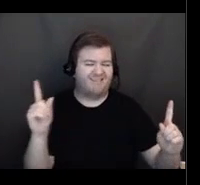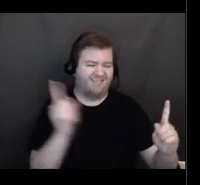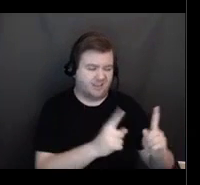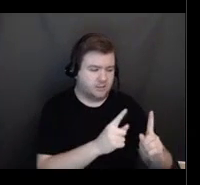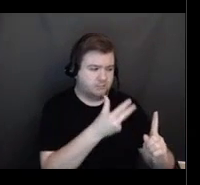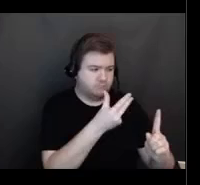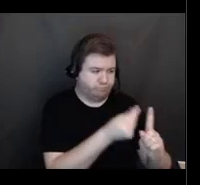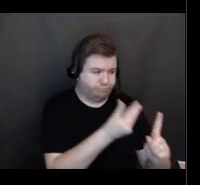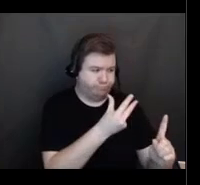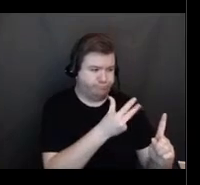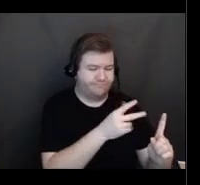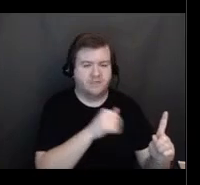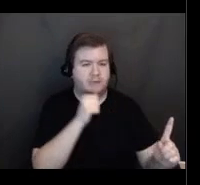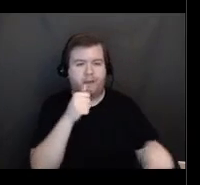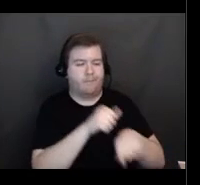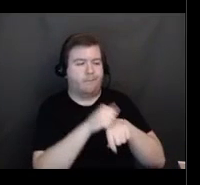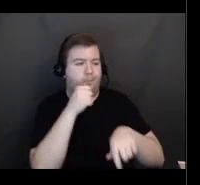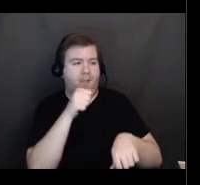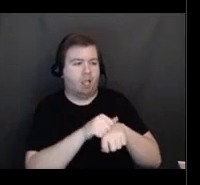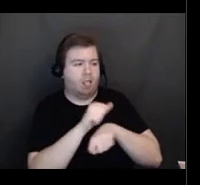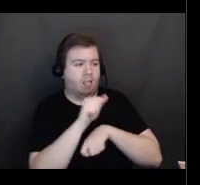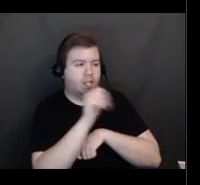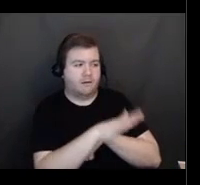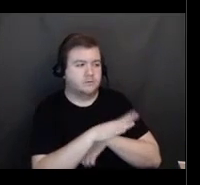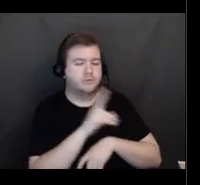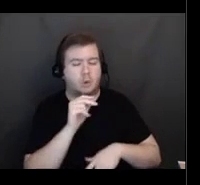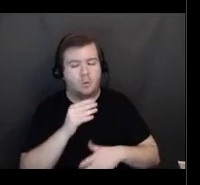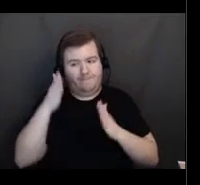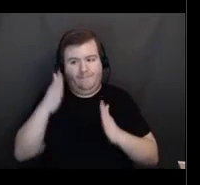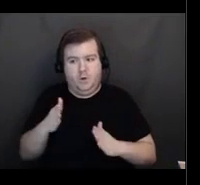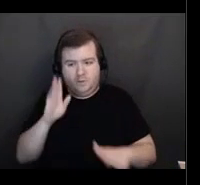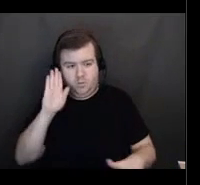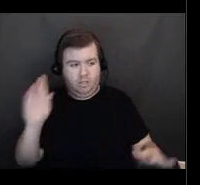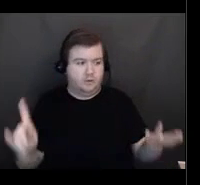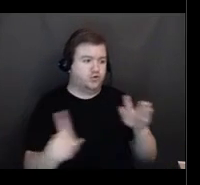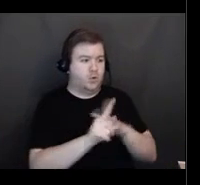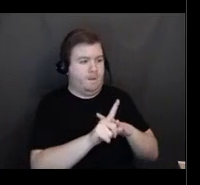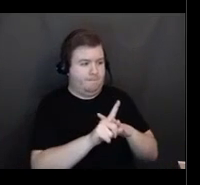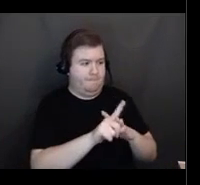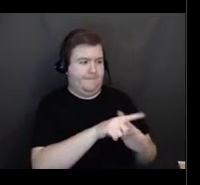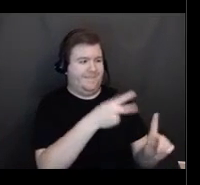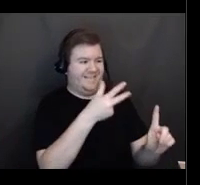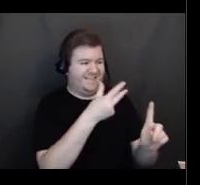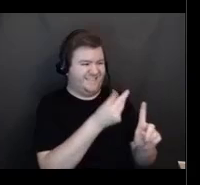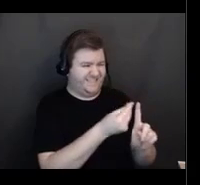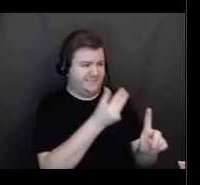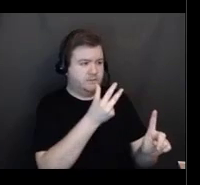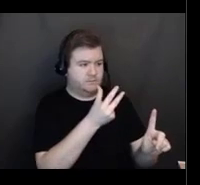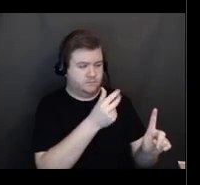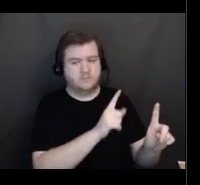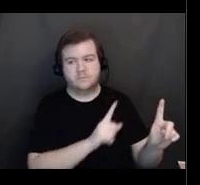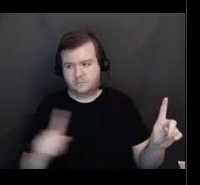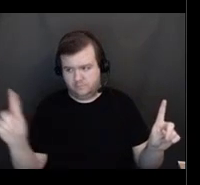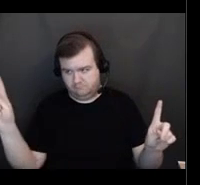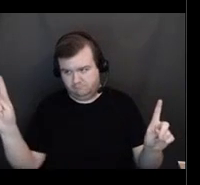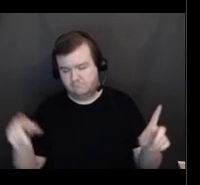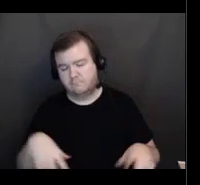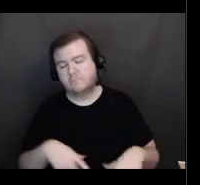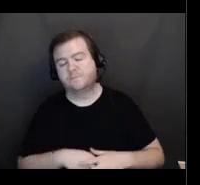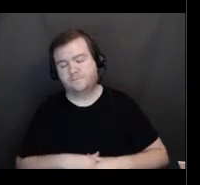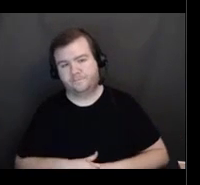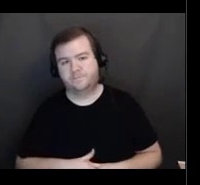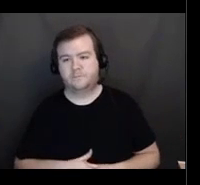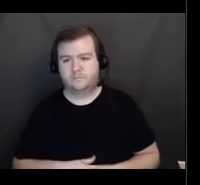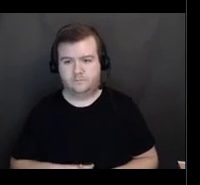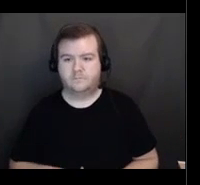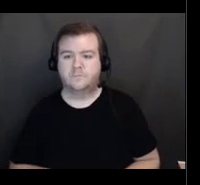you know, they won't, they won't mail the vaccine. They will actually have a healthcare person. The healthcare professional will come right to